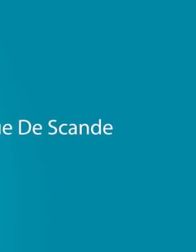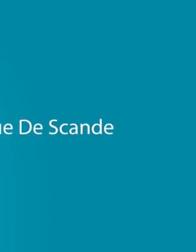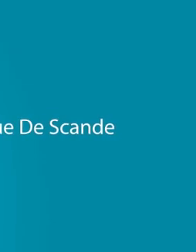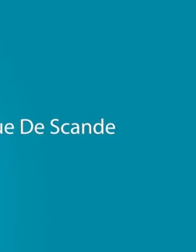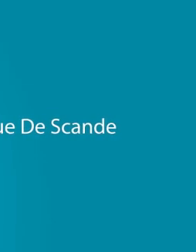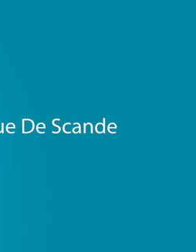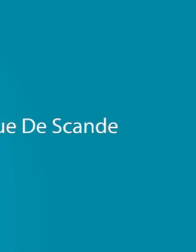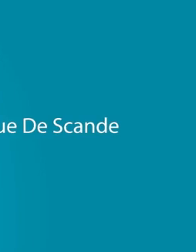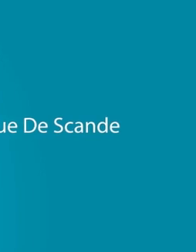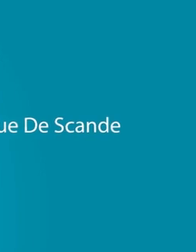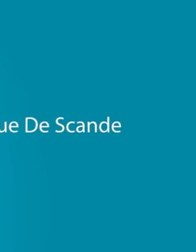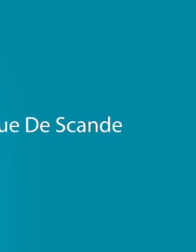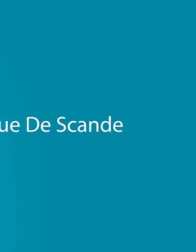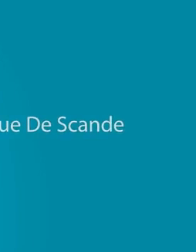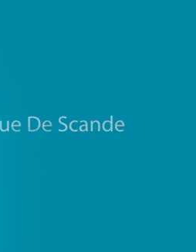We'll be right back. We'll be right back.